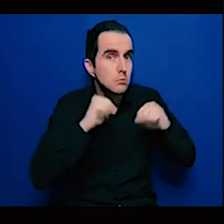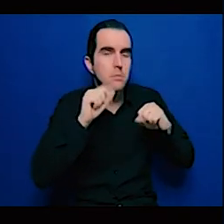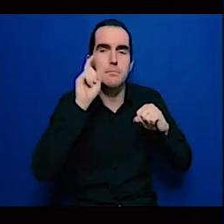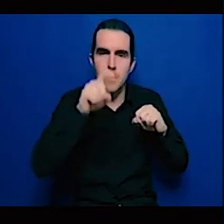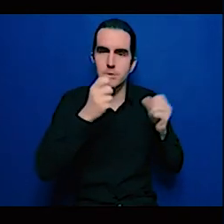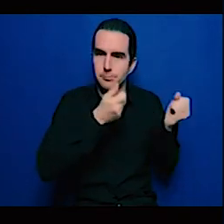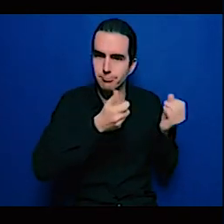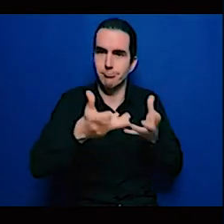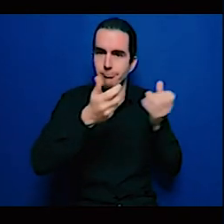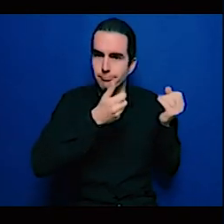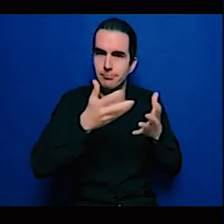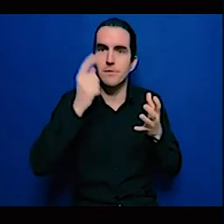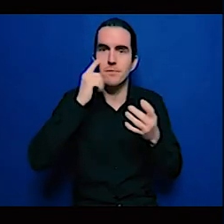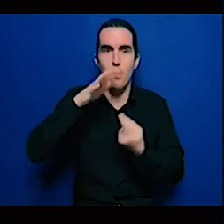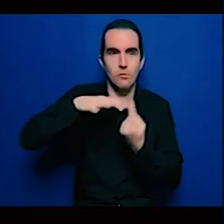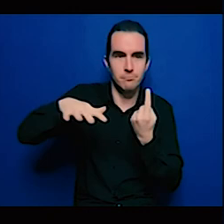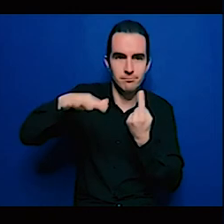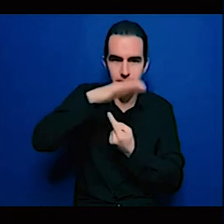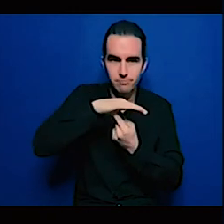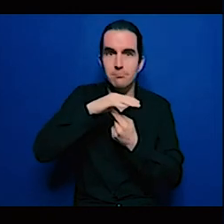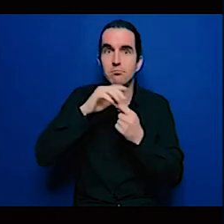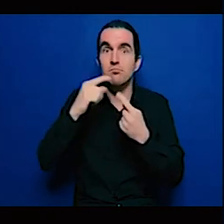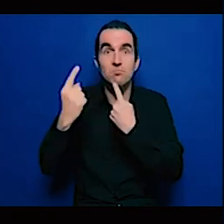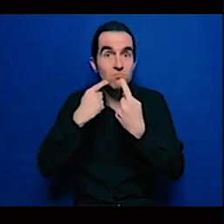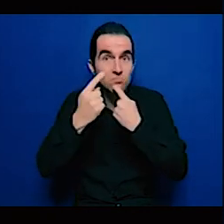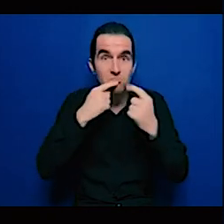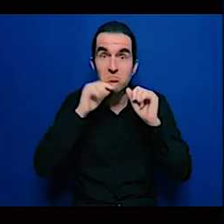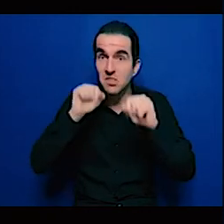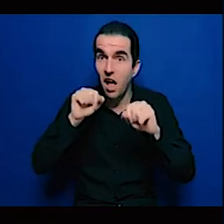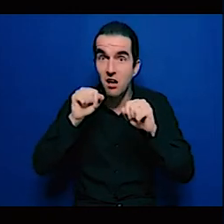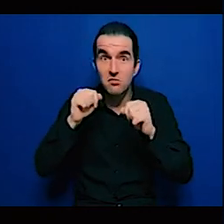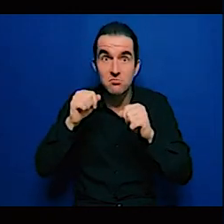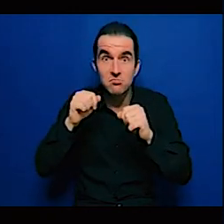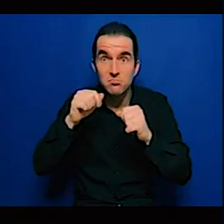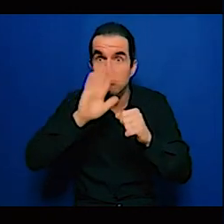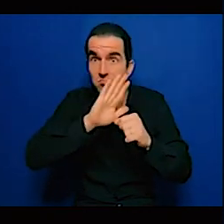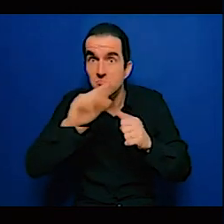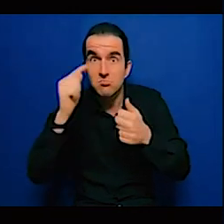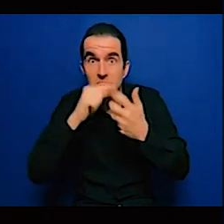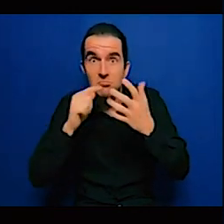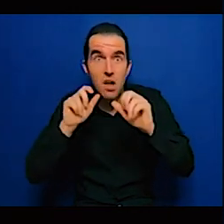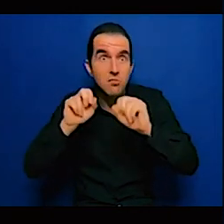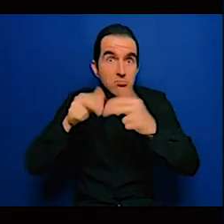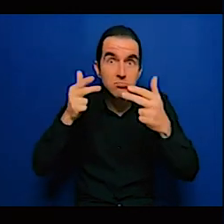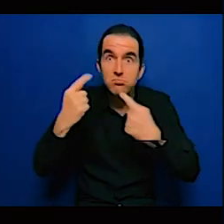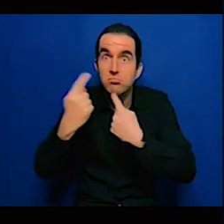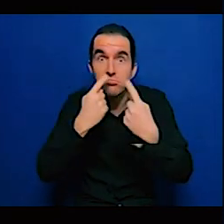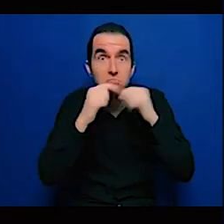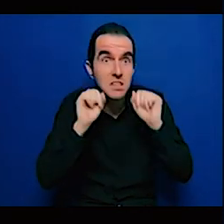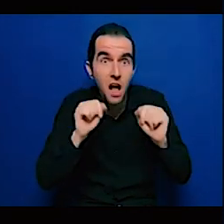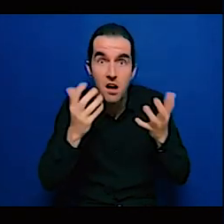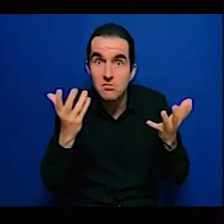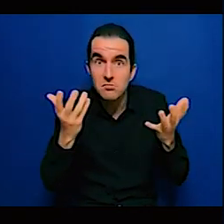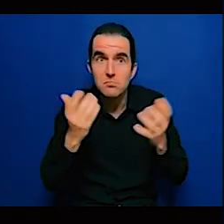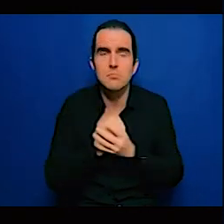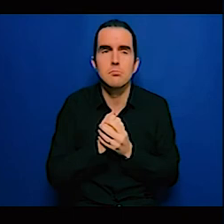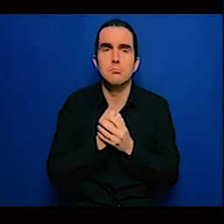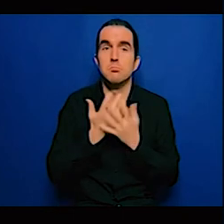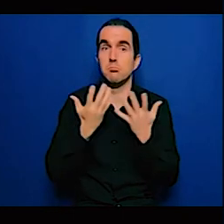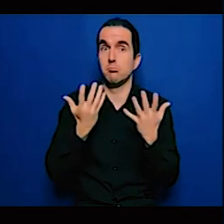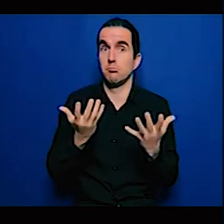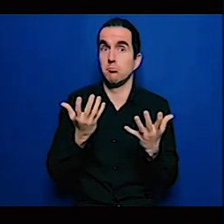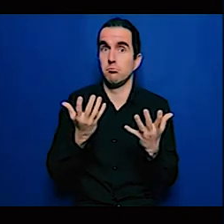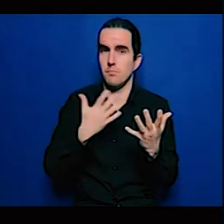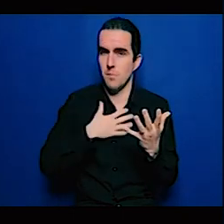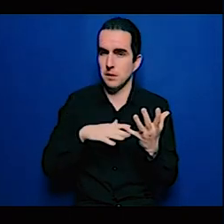funds to be set up and people are doing things it may not be publicized it may not be advertised